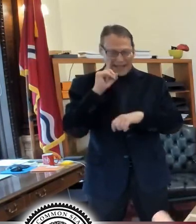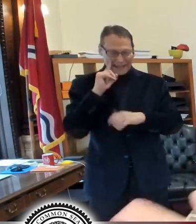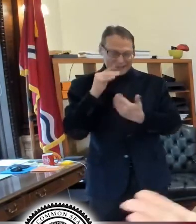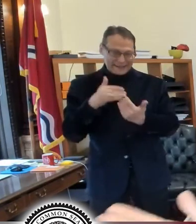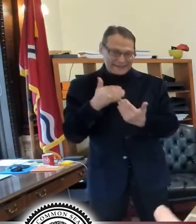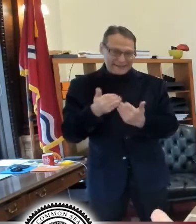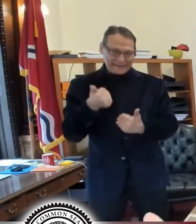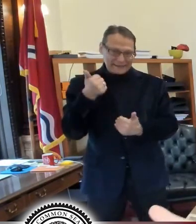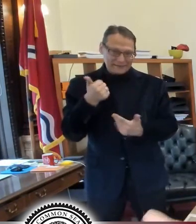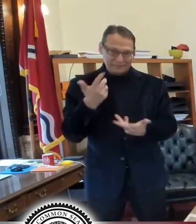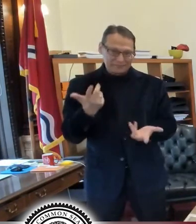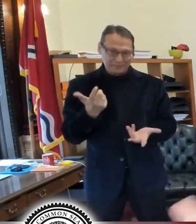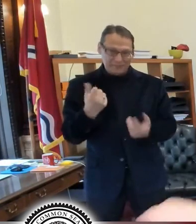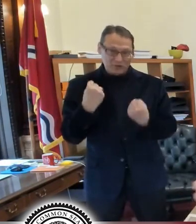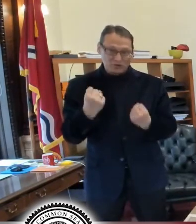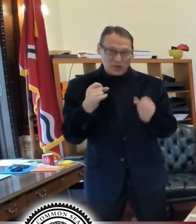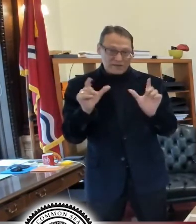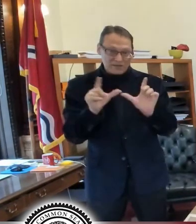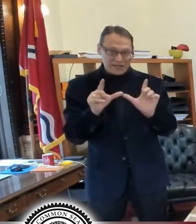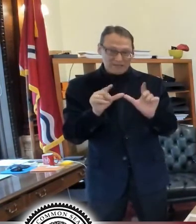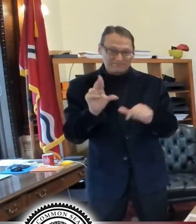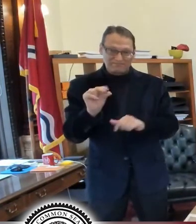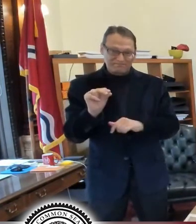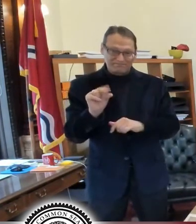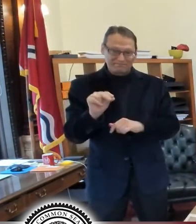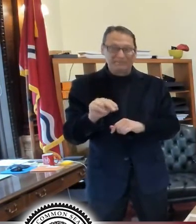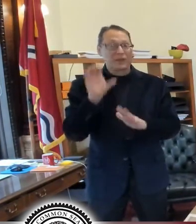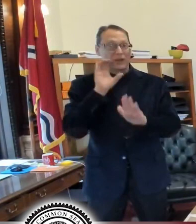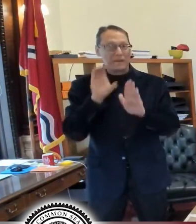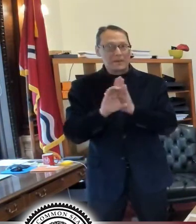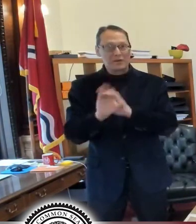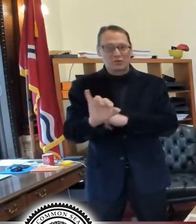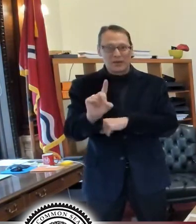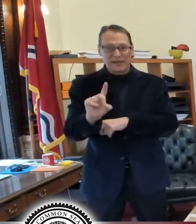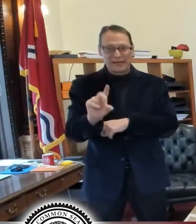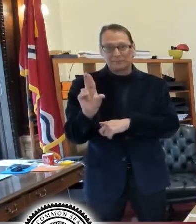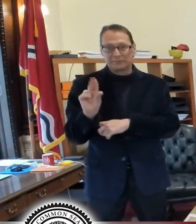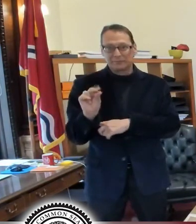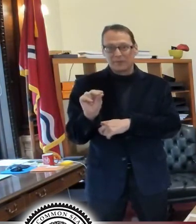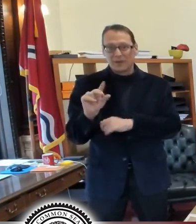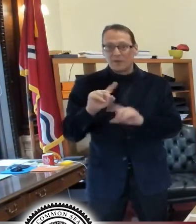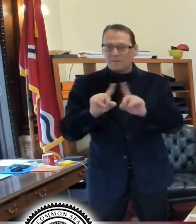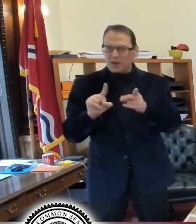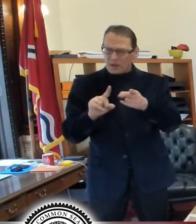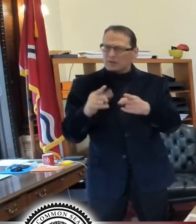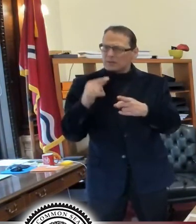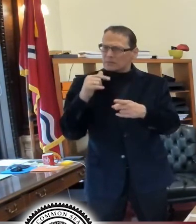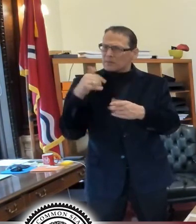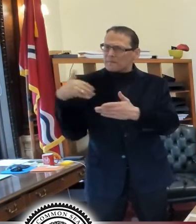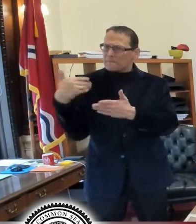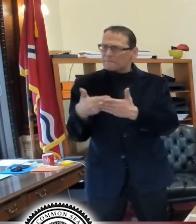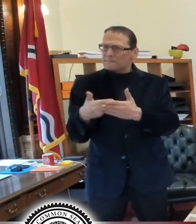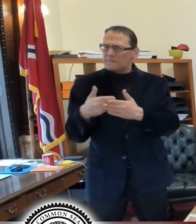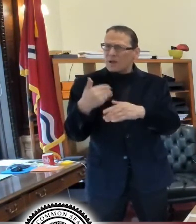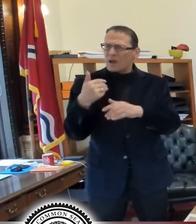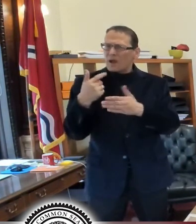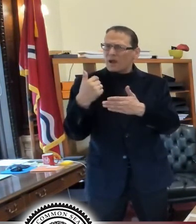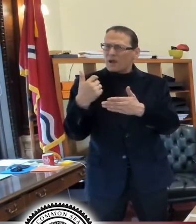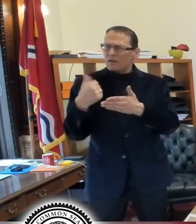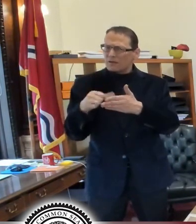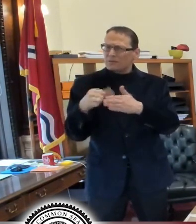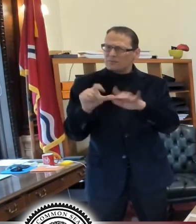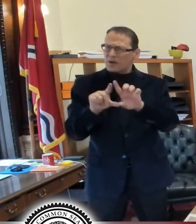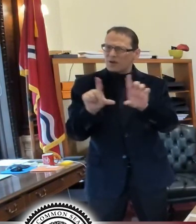bring because you don't have to have a driver's license. You don't have to have a picture ID. Uh, but you got a card in the mail that tells you where to vote.